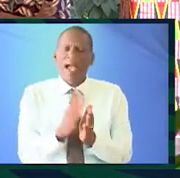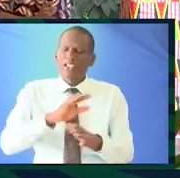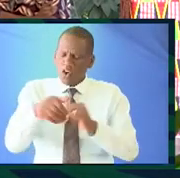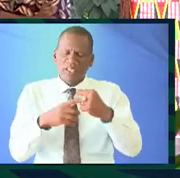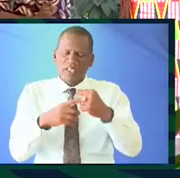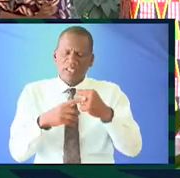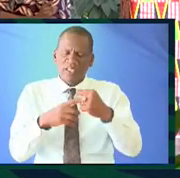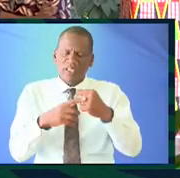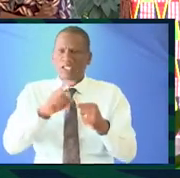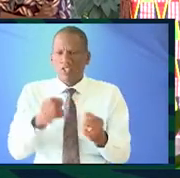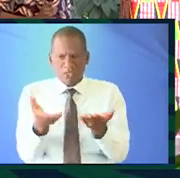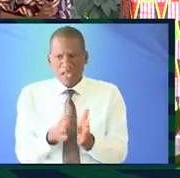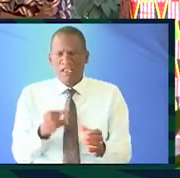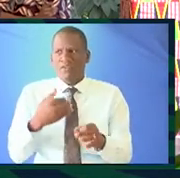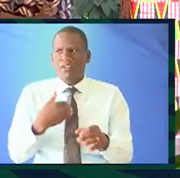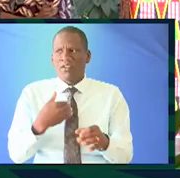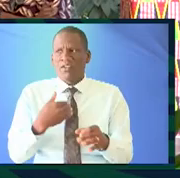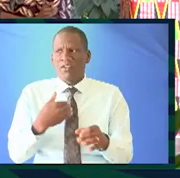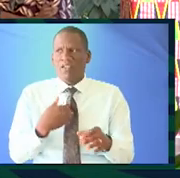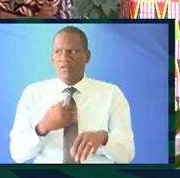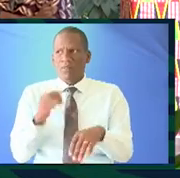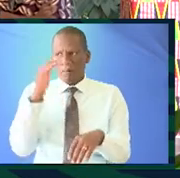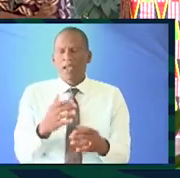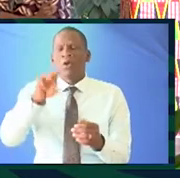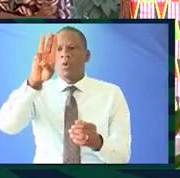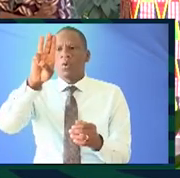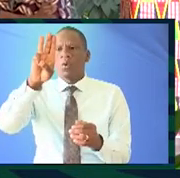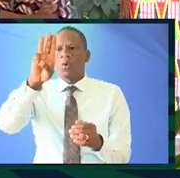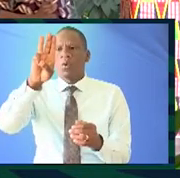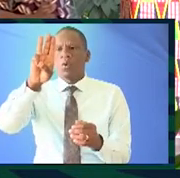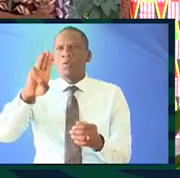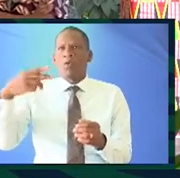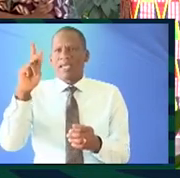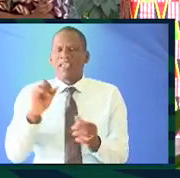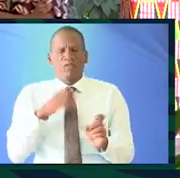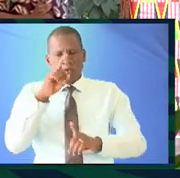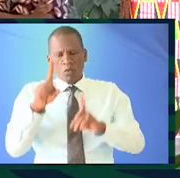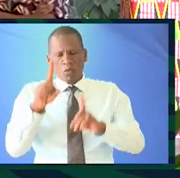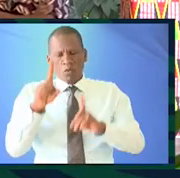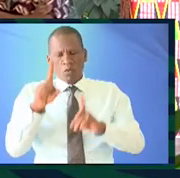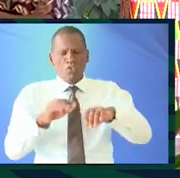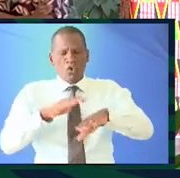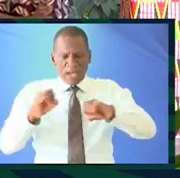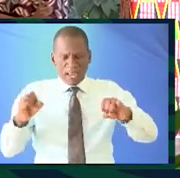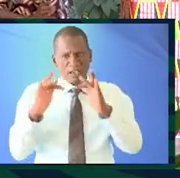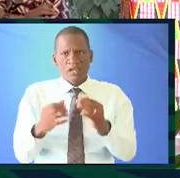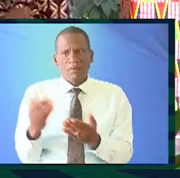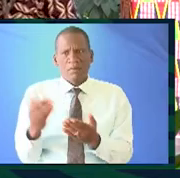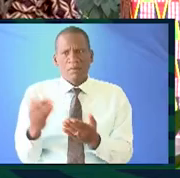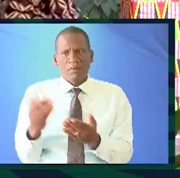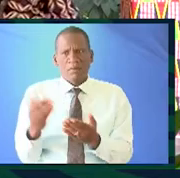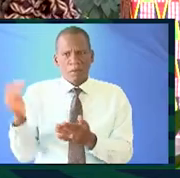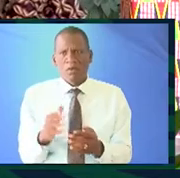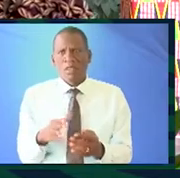and answer the six questions on the table and if we have time we'll go back and we hacky I'll keep an eye on you if you have questions online I'll come to you